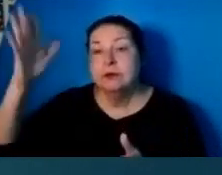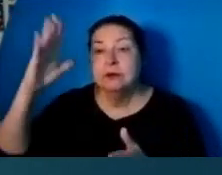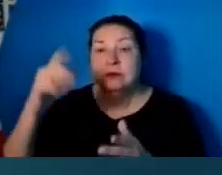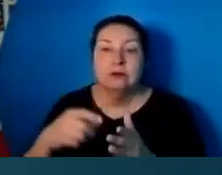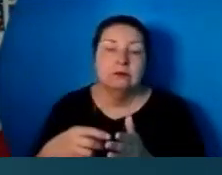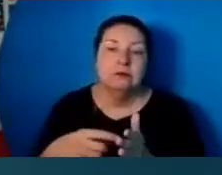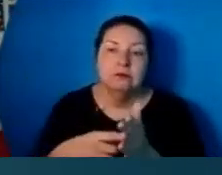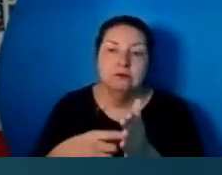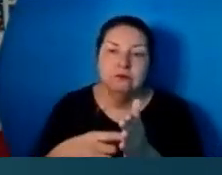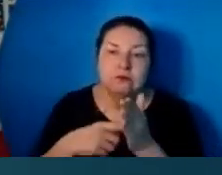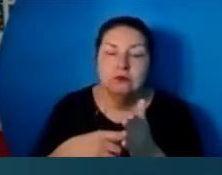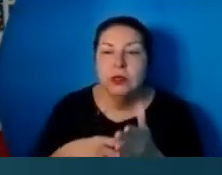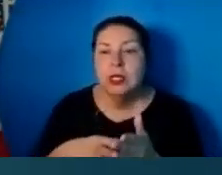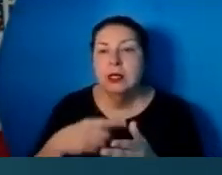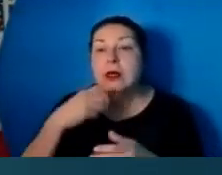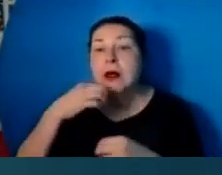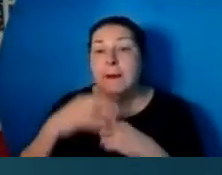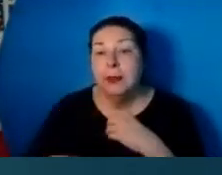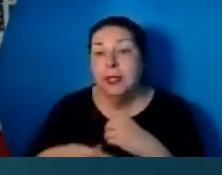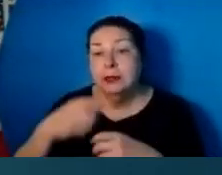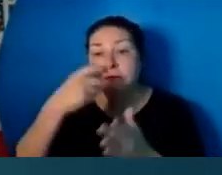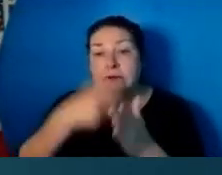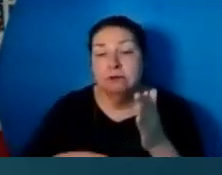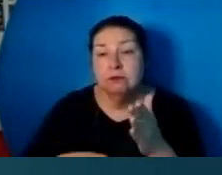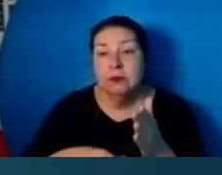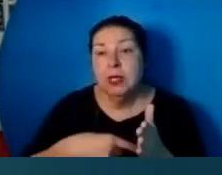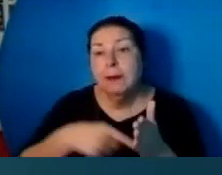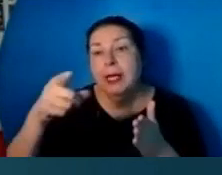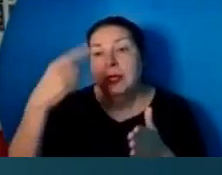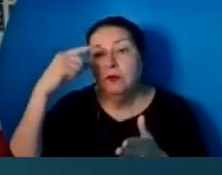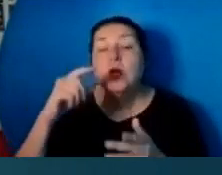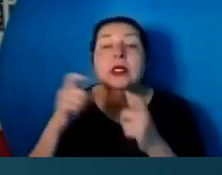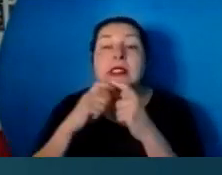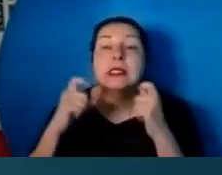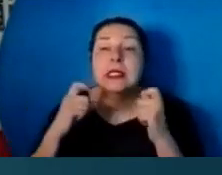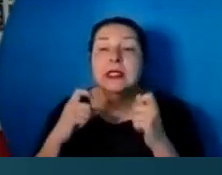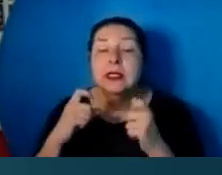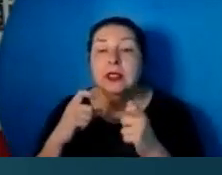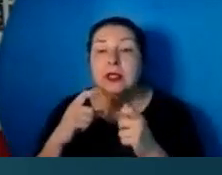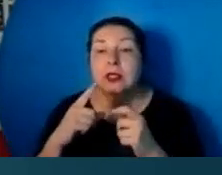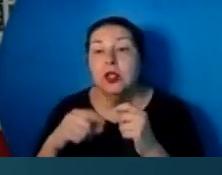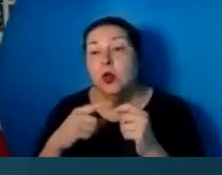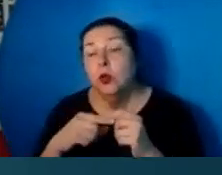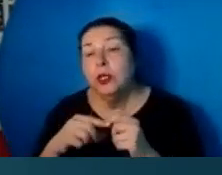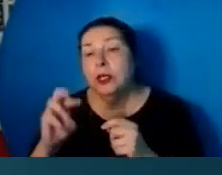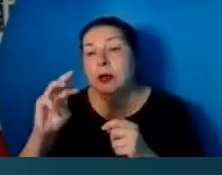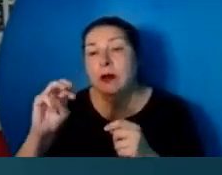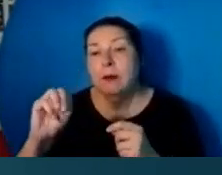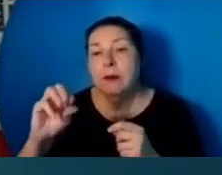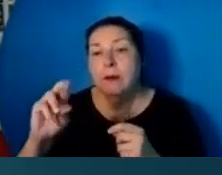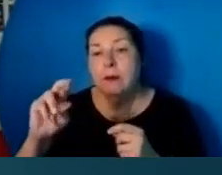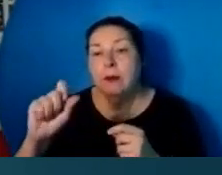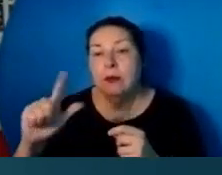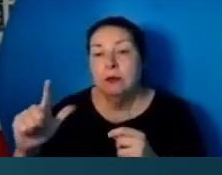blood price be paid for sin. When the moral law was still